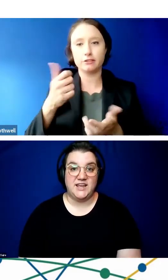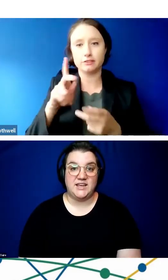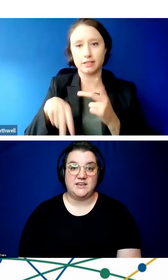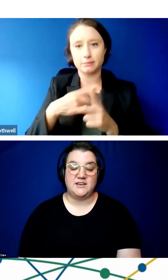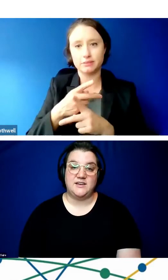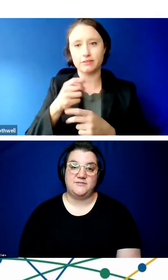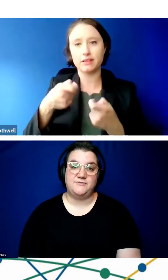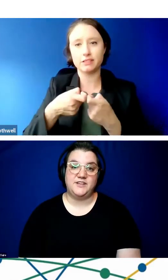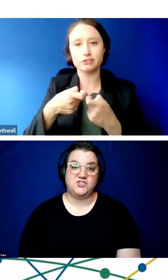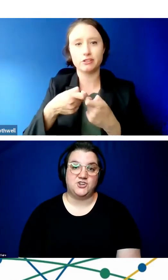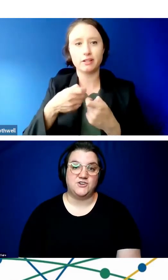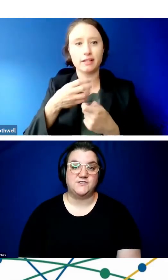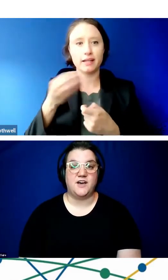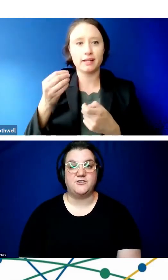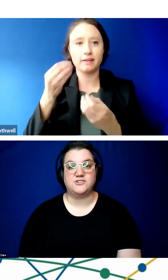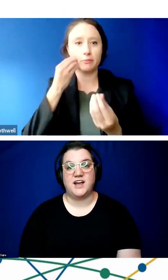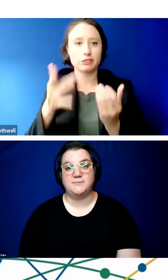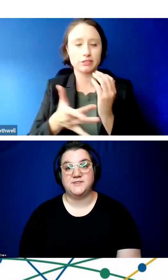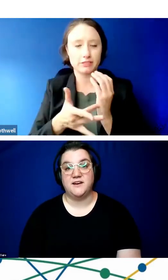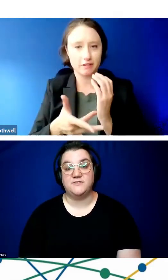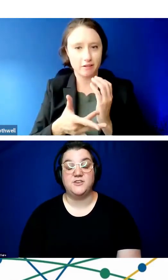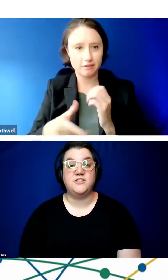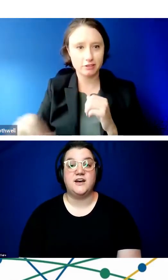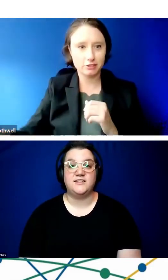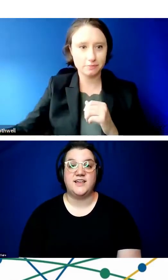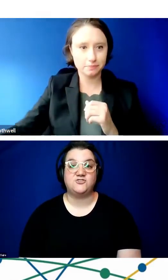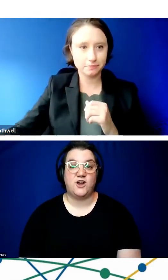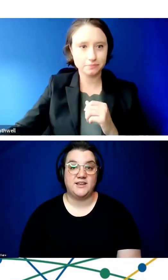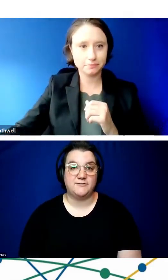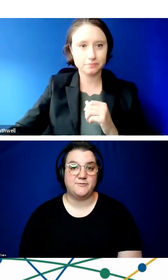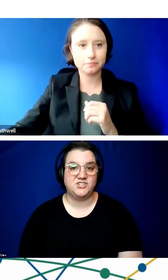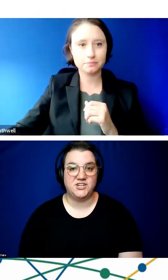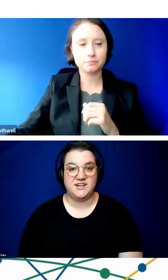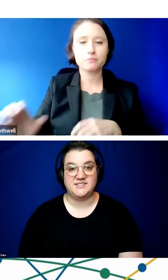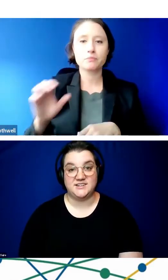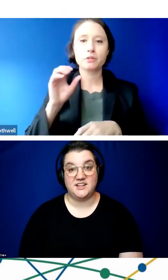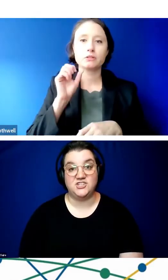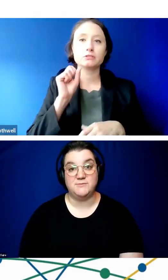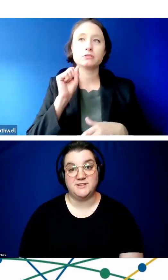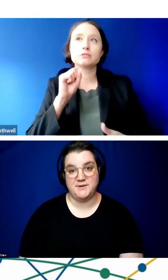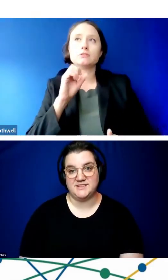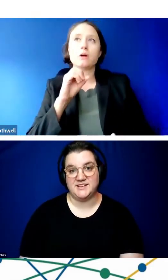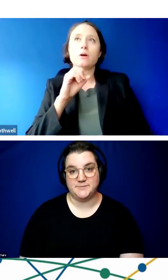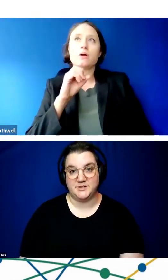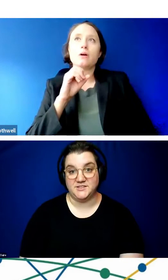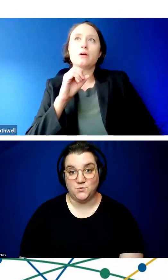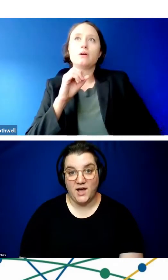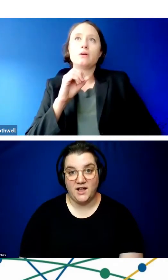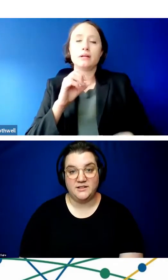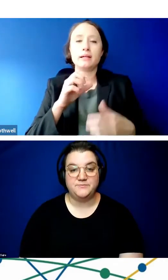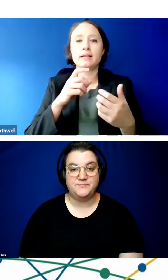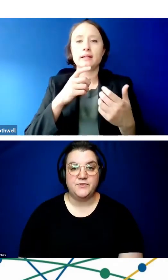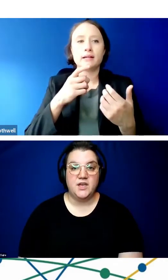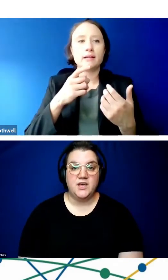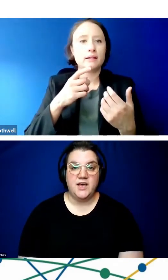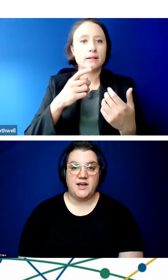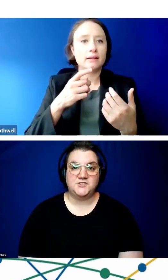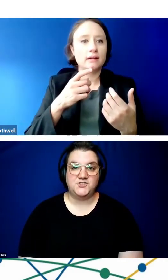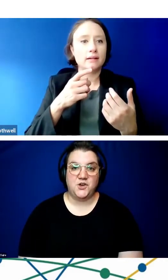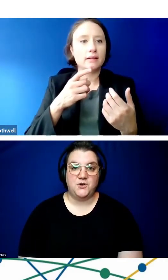captioning features, other types of electronic information and technology must be accessible as well.